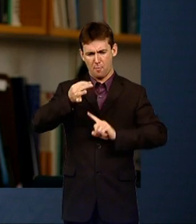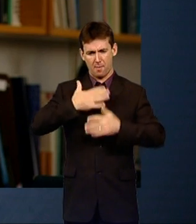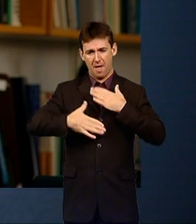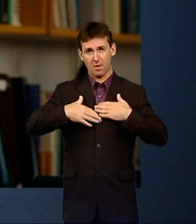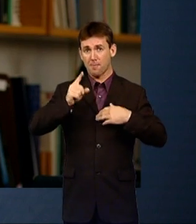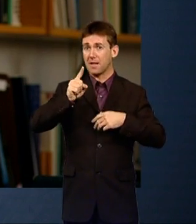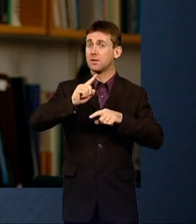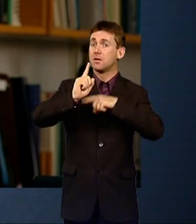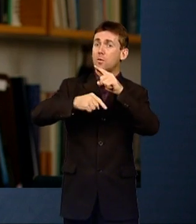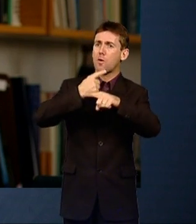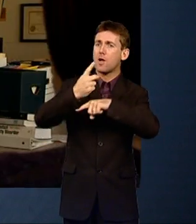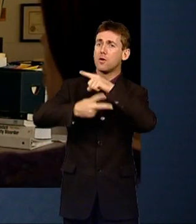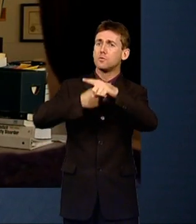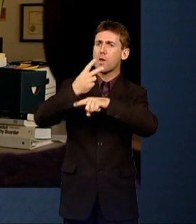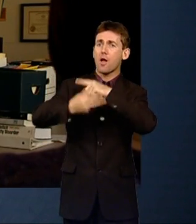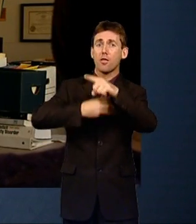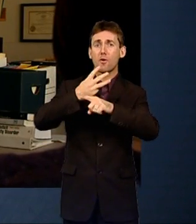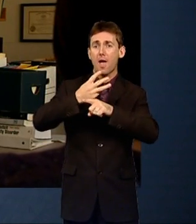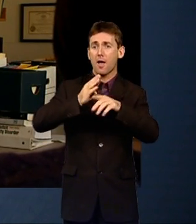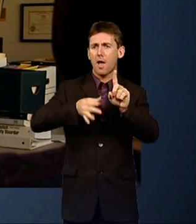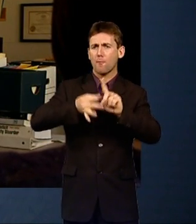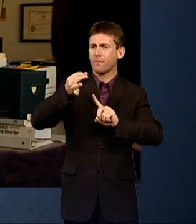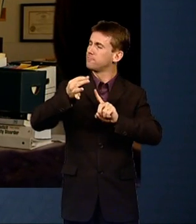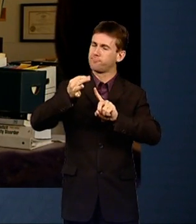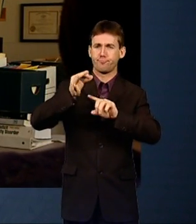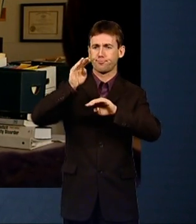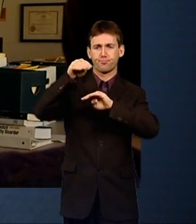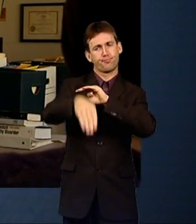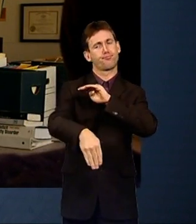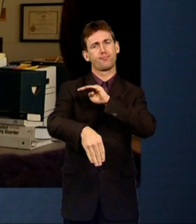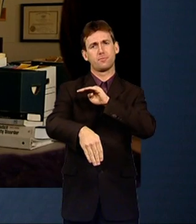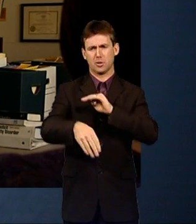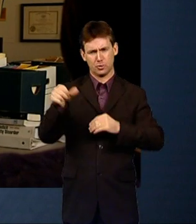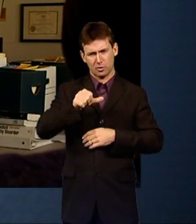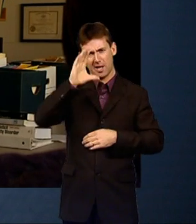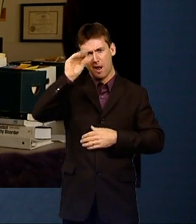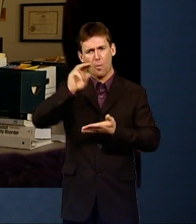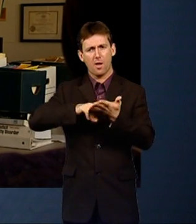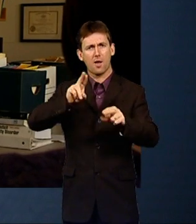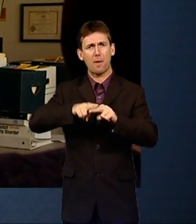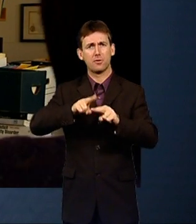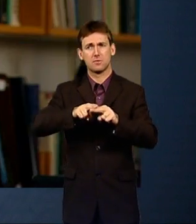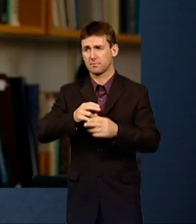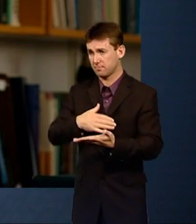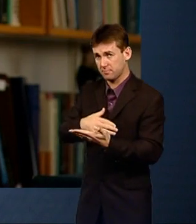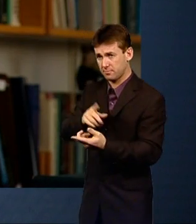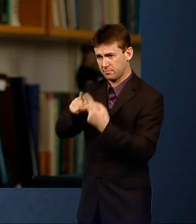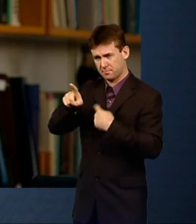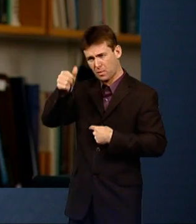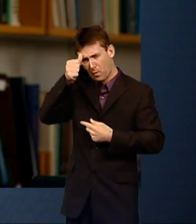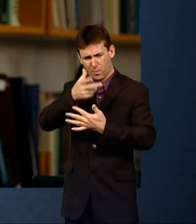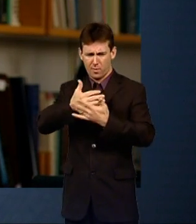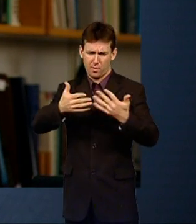should be made very clear to parents. We've got a generation of children who've been on these kind of pills now